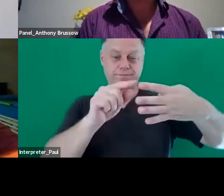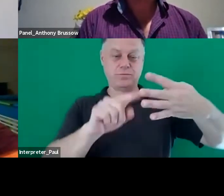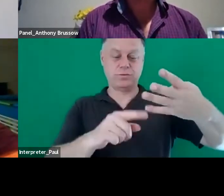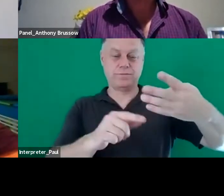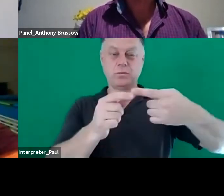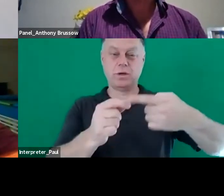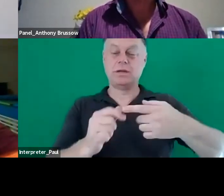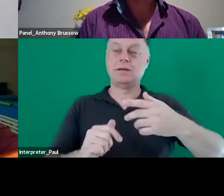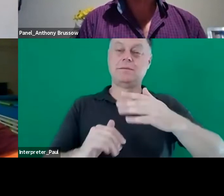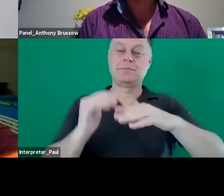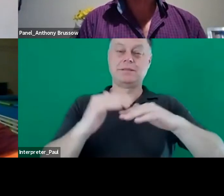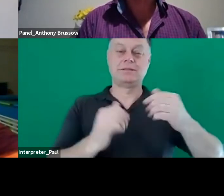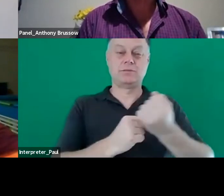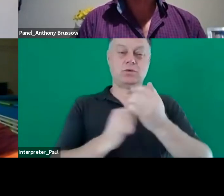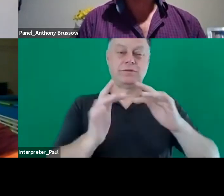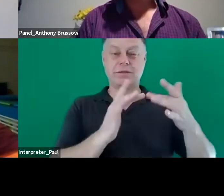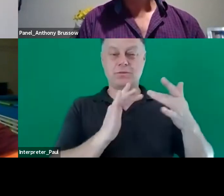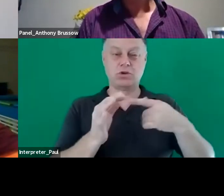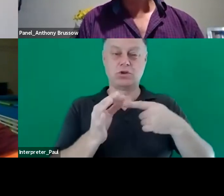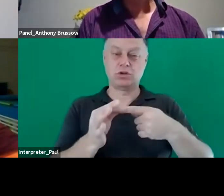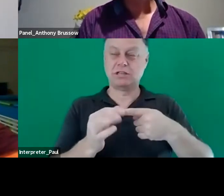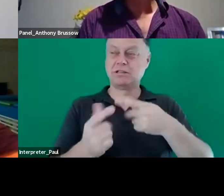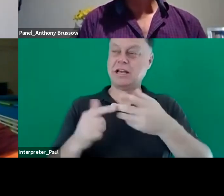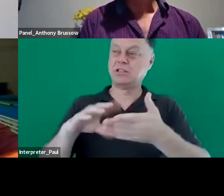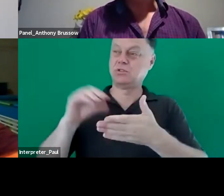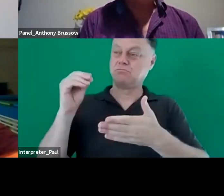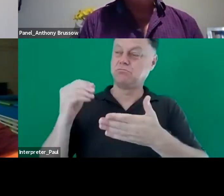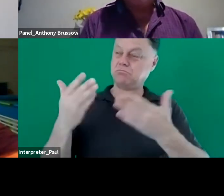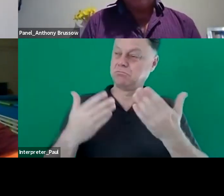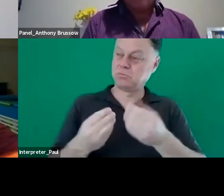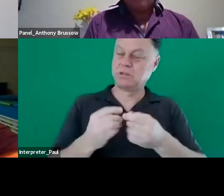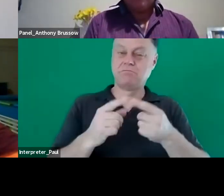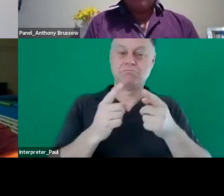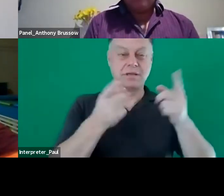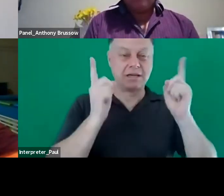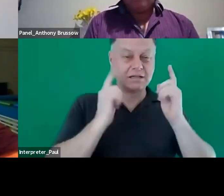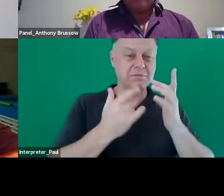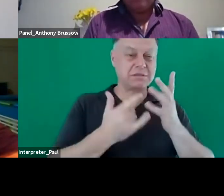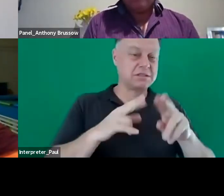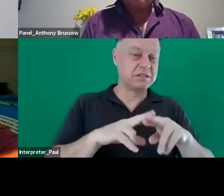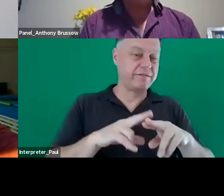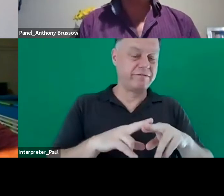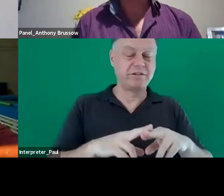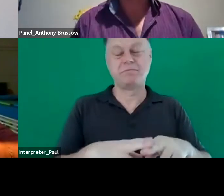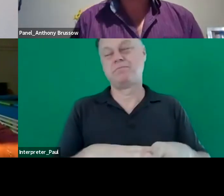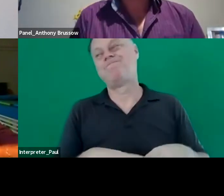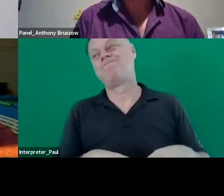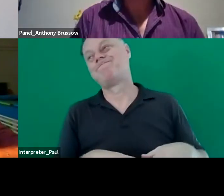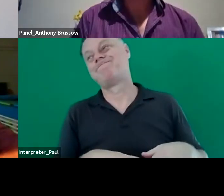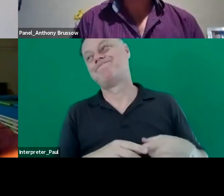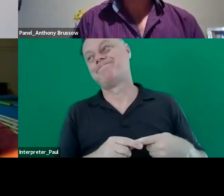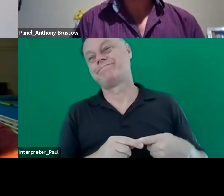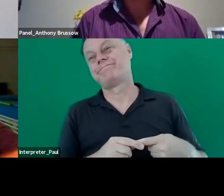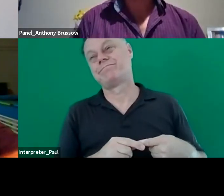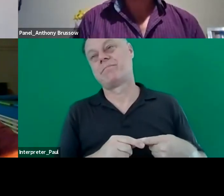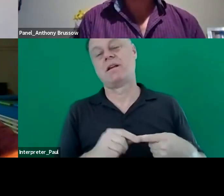supportive network that can be other students that you're studying with it can be the academic staff that um your students